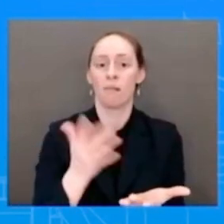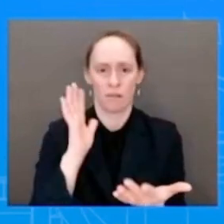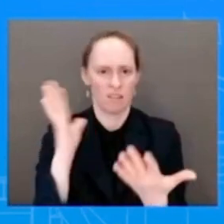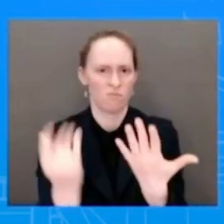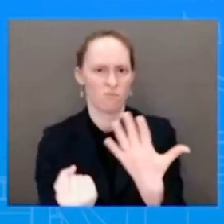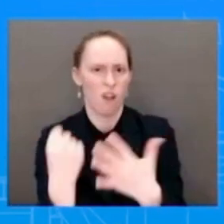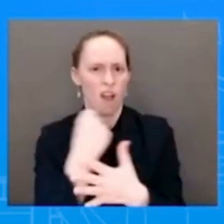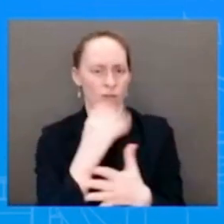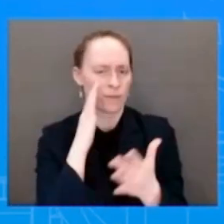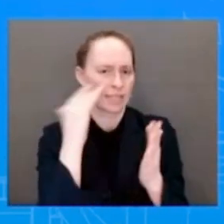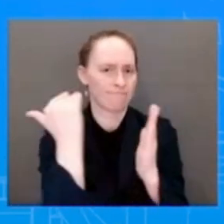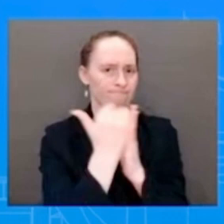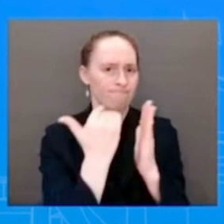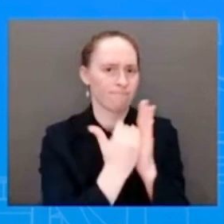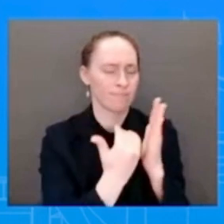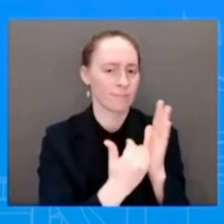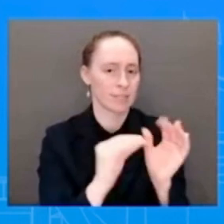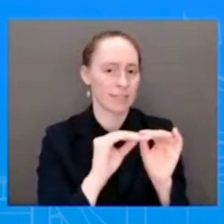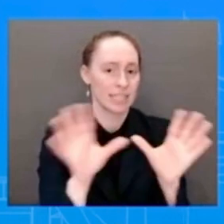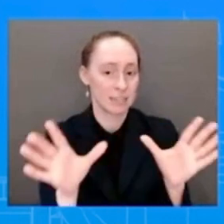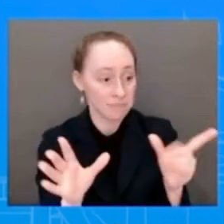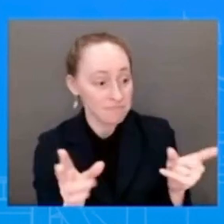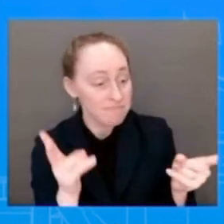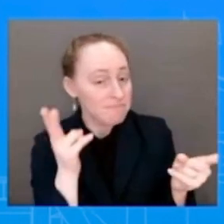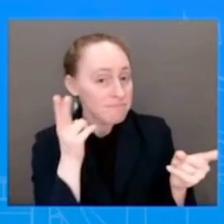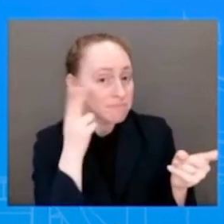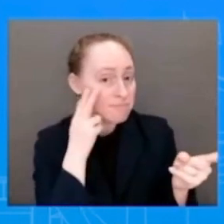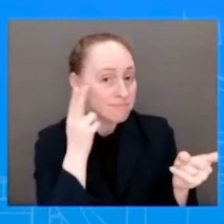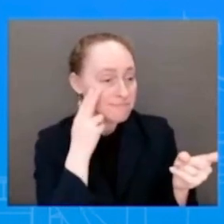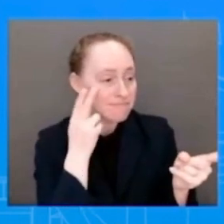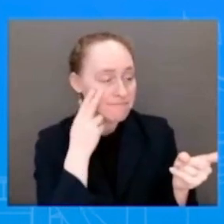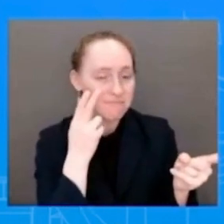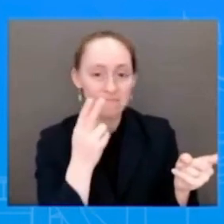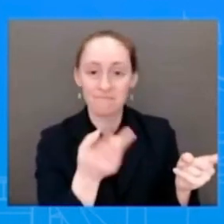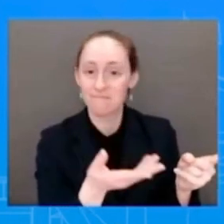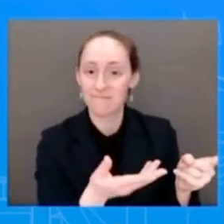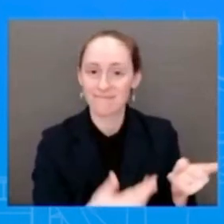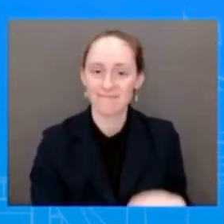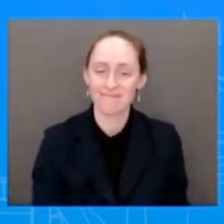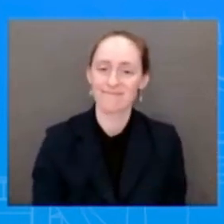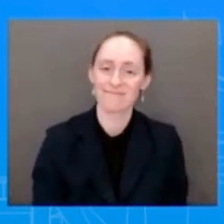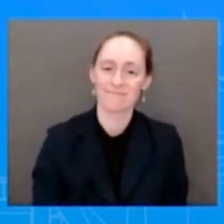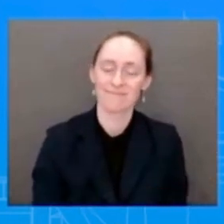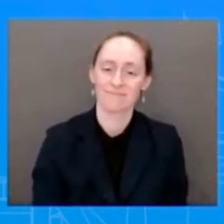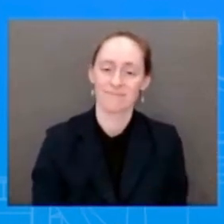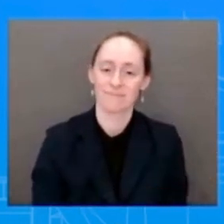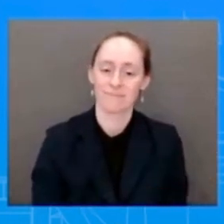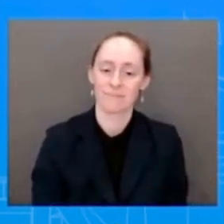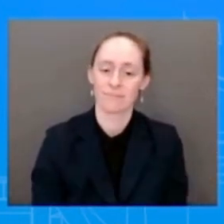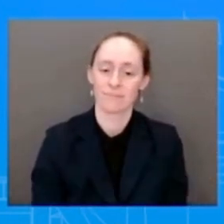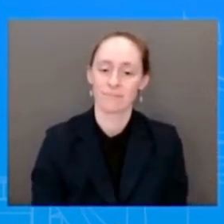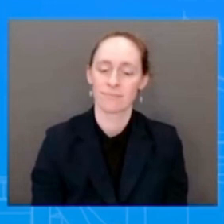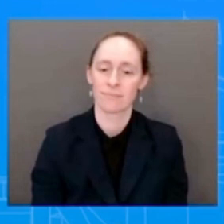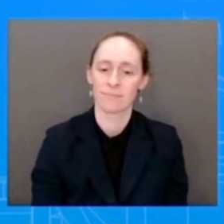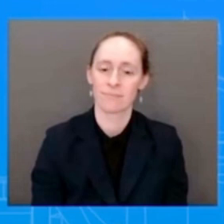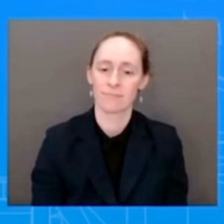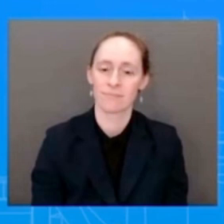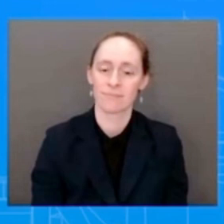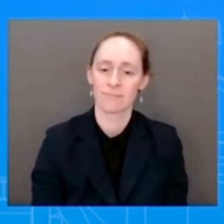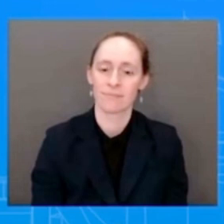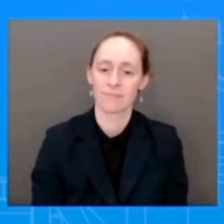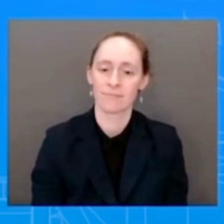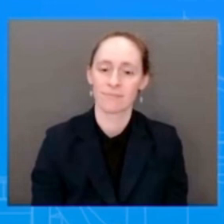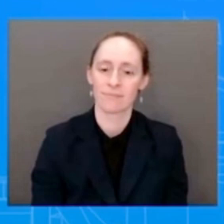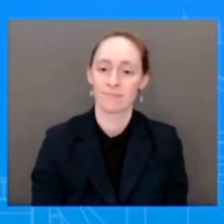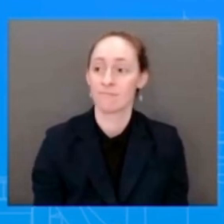the Speaker to do the same. And until we see that, it's hard to talk about timeline, it's hard to talk about specifics because we